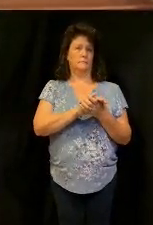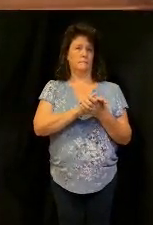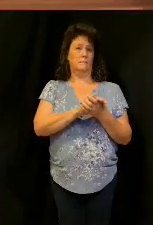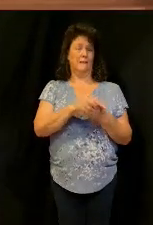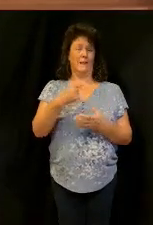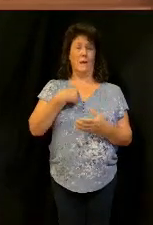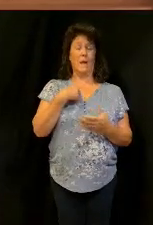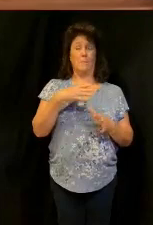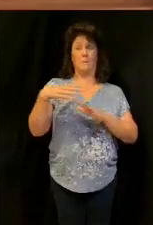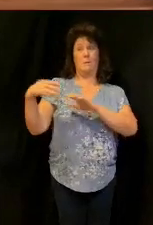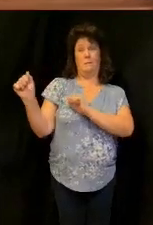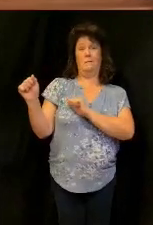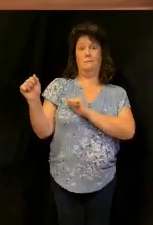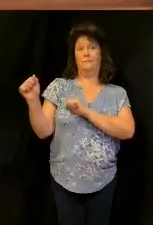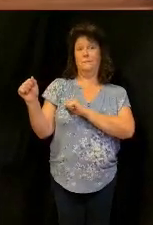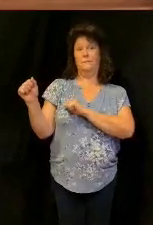away